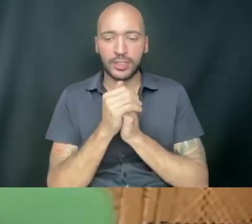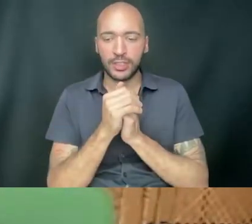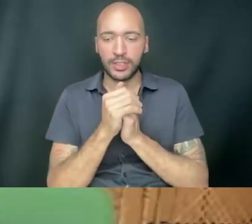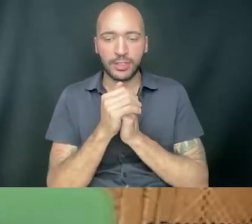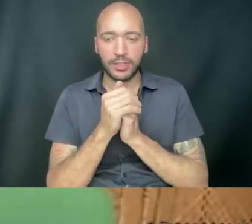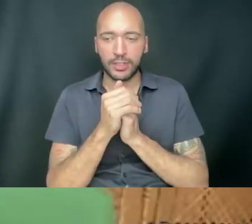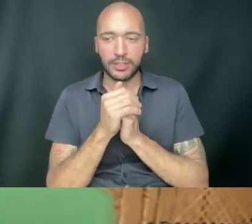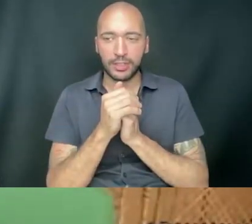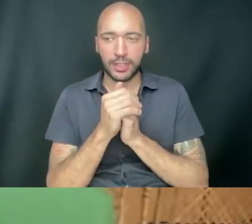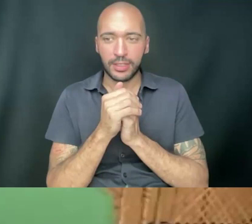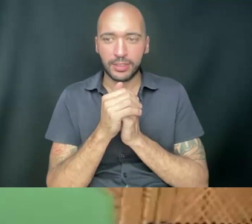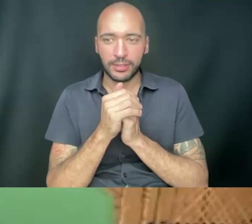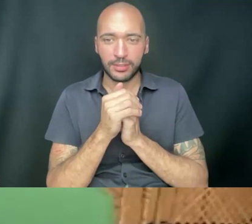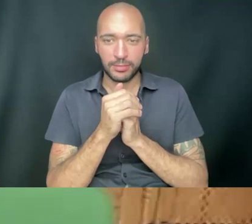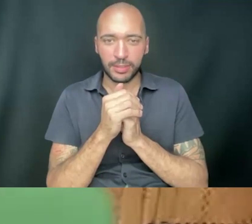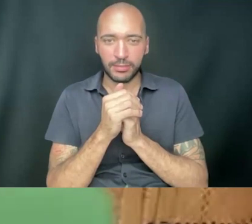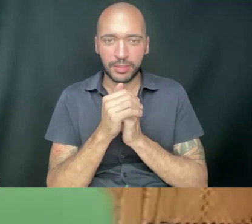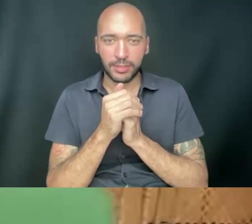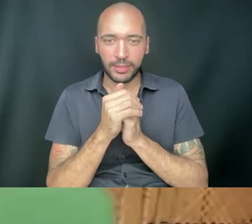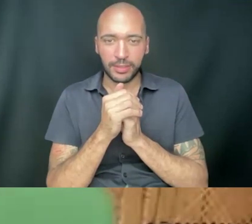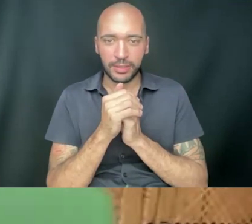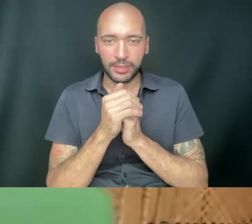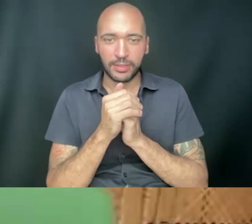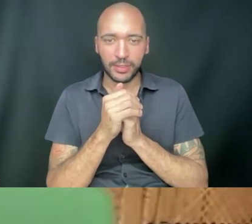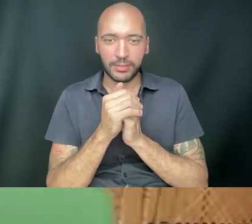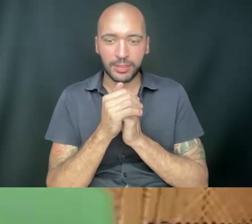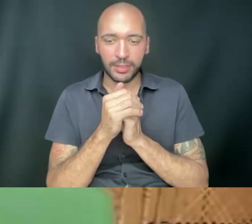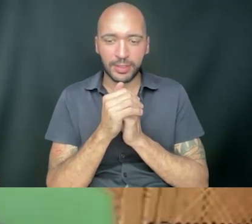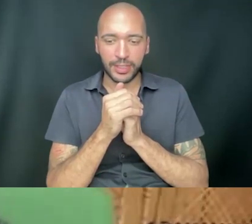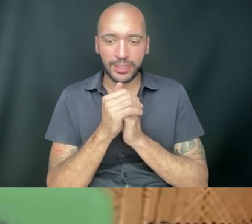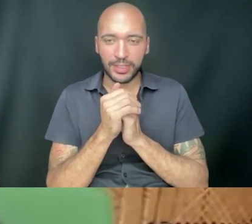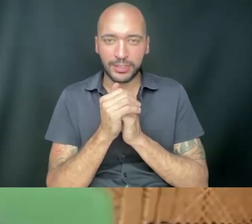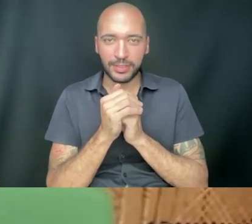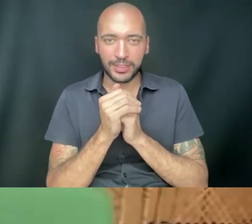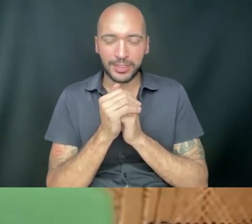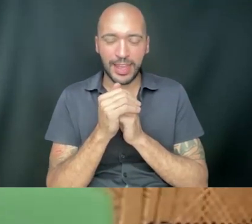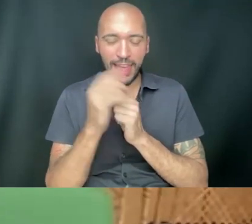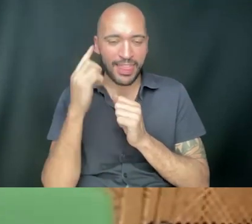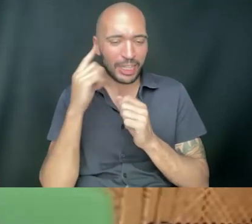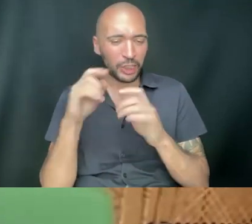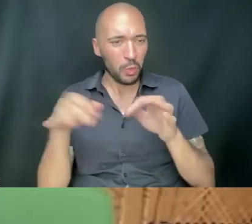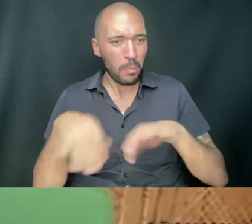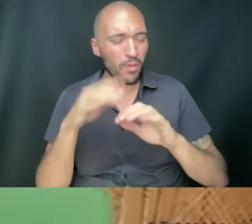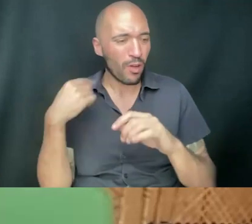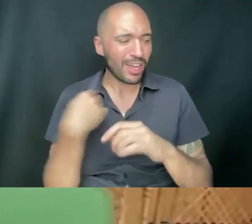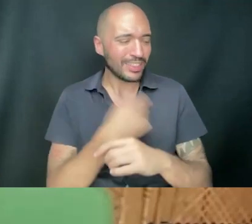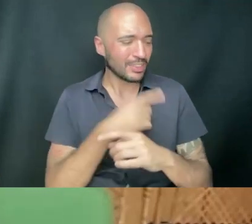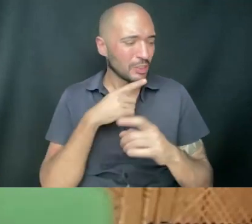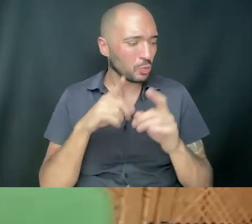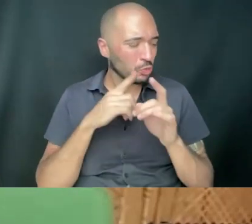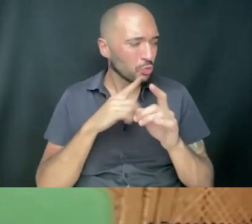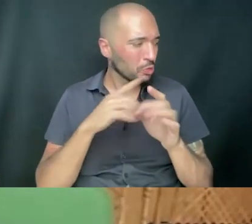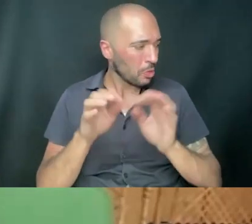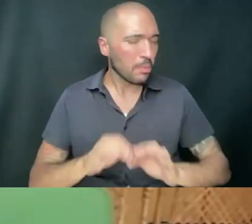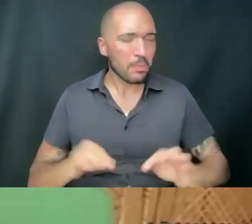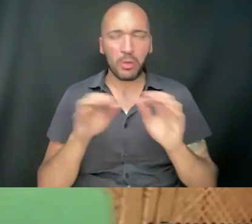be compromised by anything and by anyone. Right? And so I think that that is really, really important.